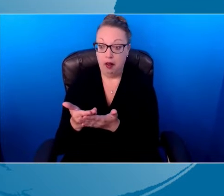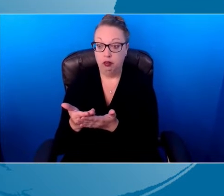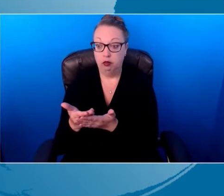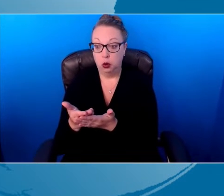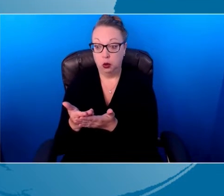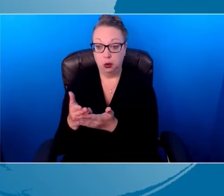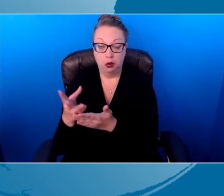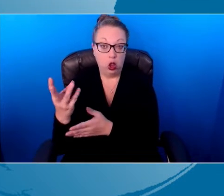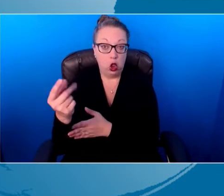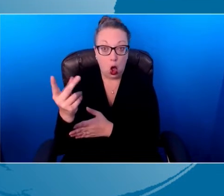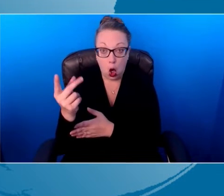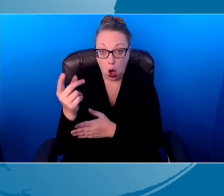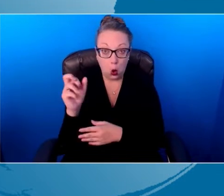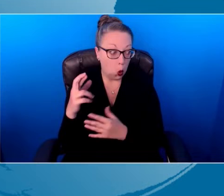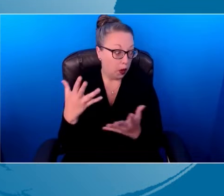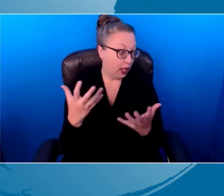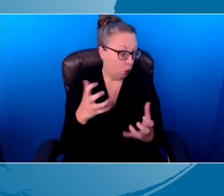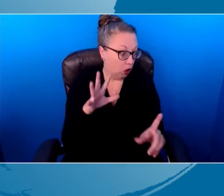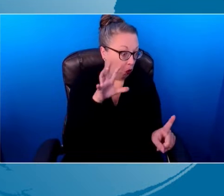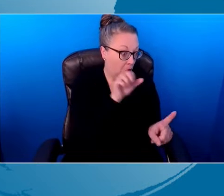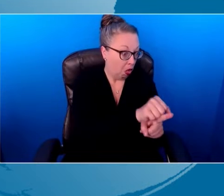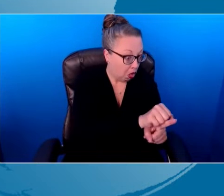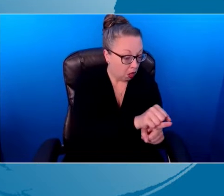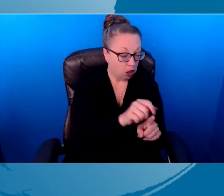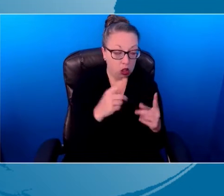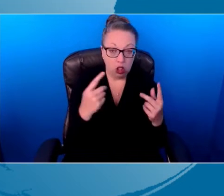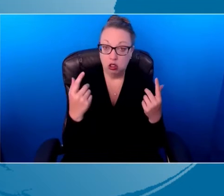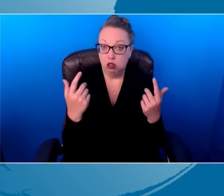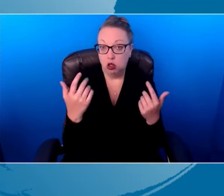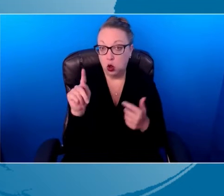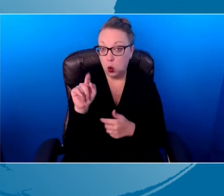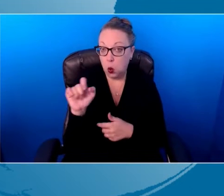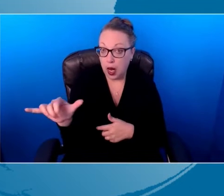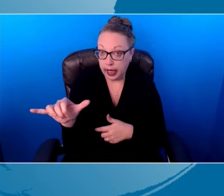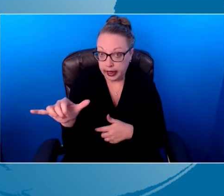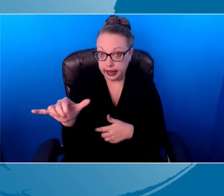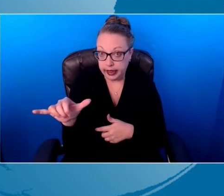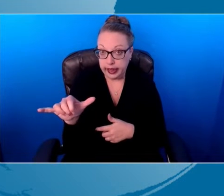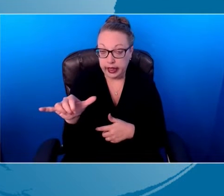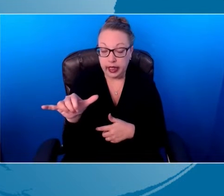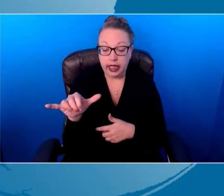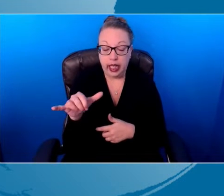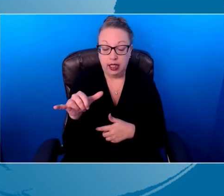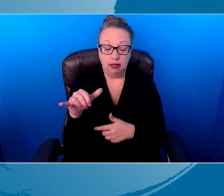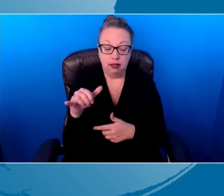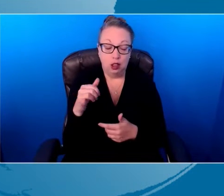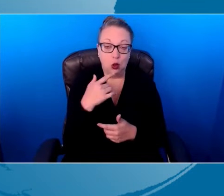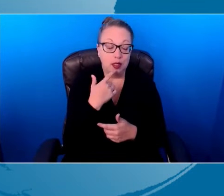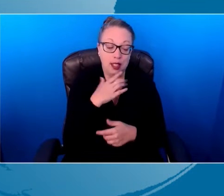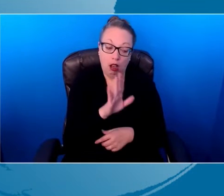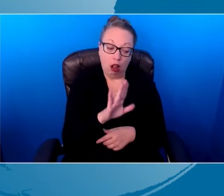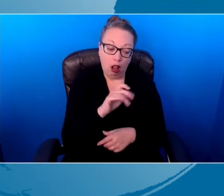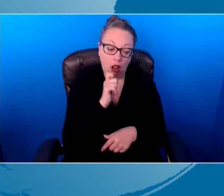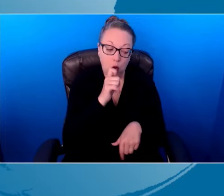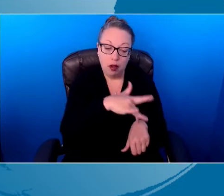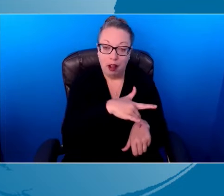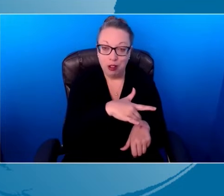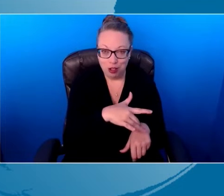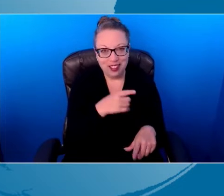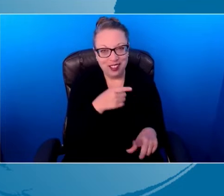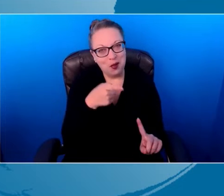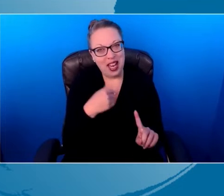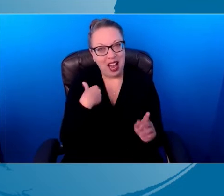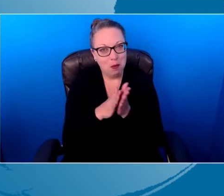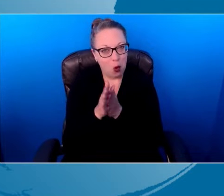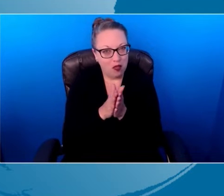Or they wanted to get to sister's toy that they had been told you know, not to mess with. So they're motivated to get to it. We